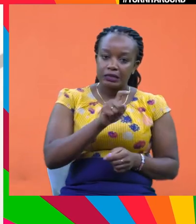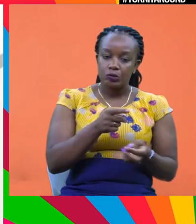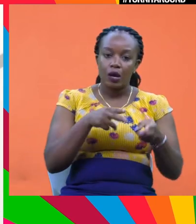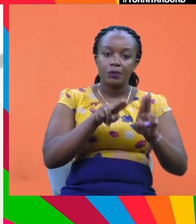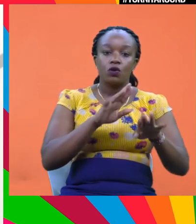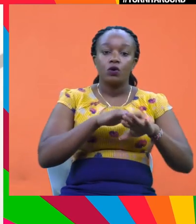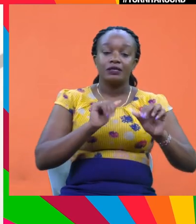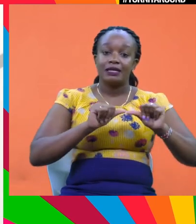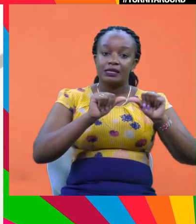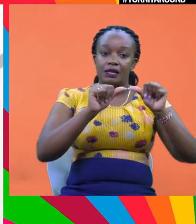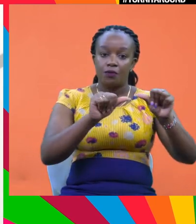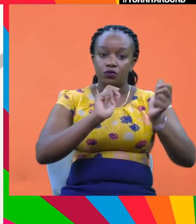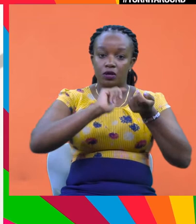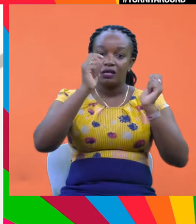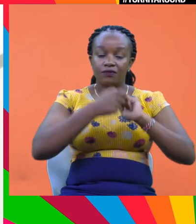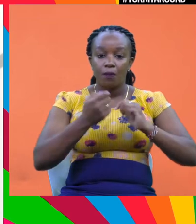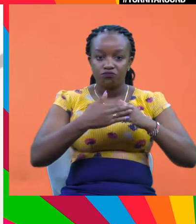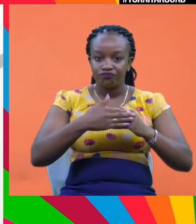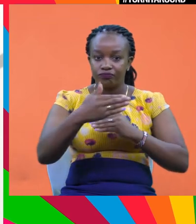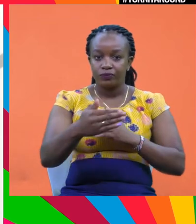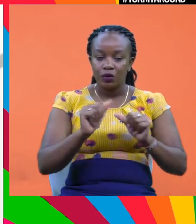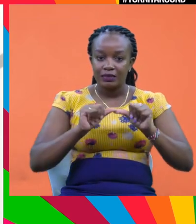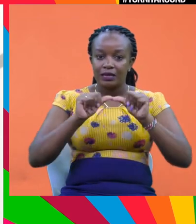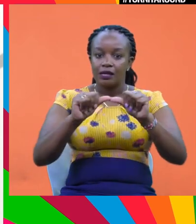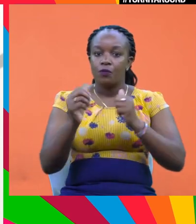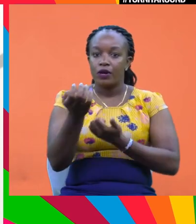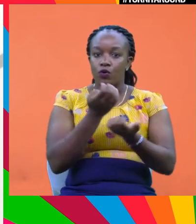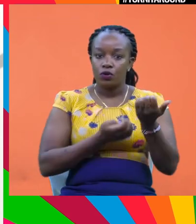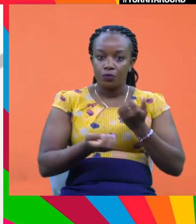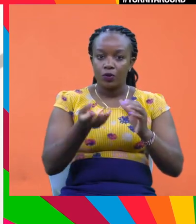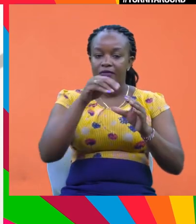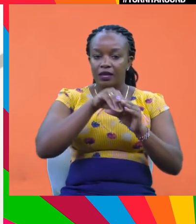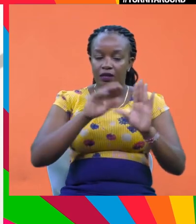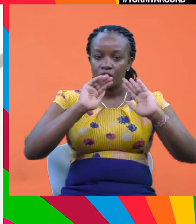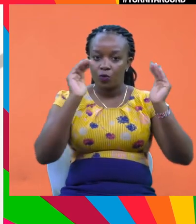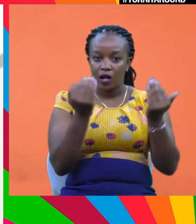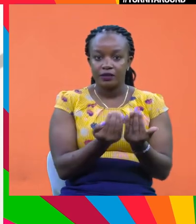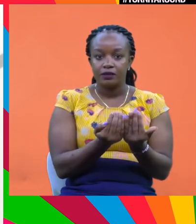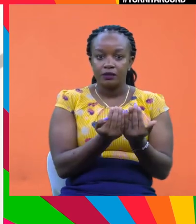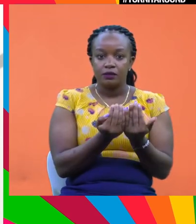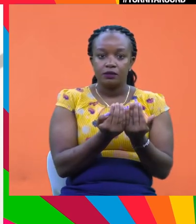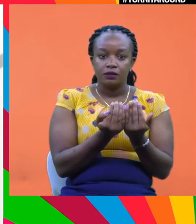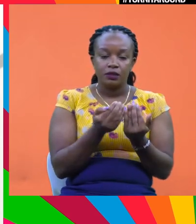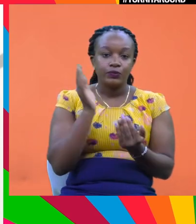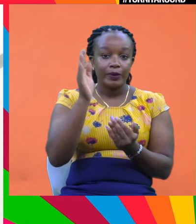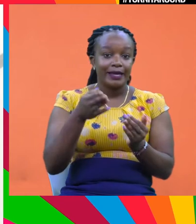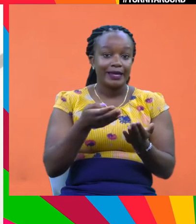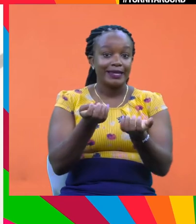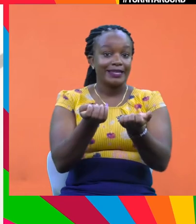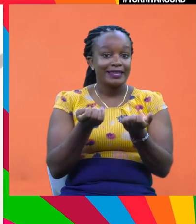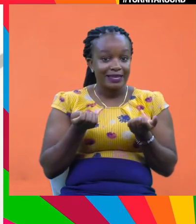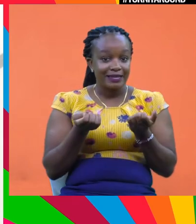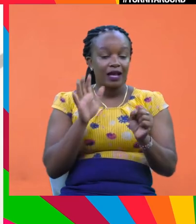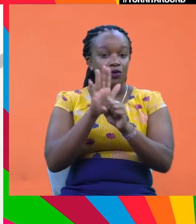sustainability and sustainability transformation, moving to a sustainable economy, moving to a sustainable world is going to require